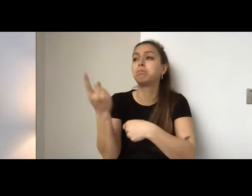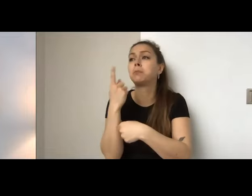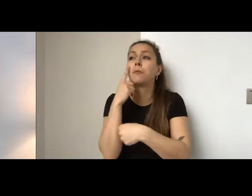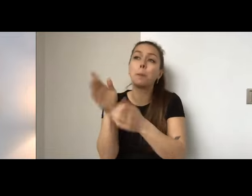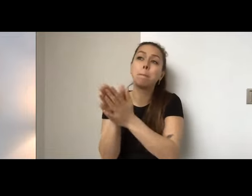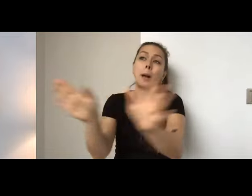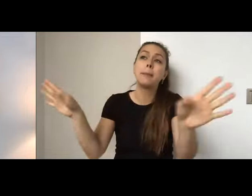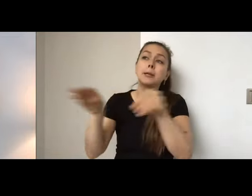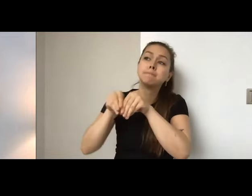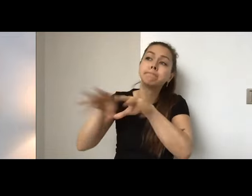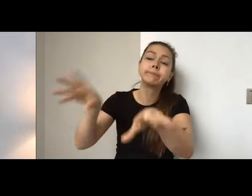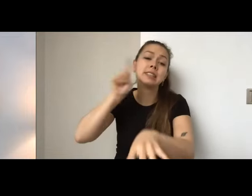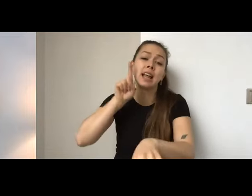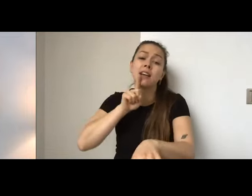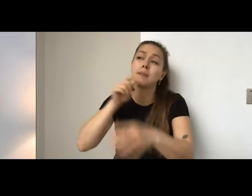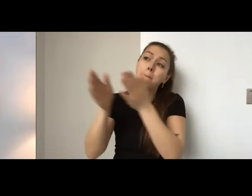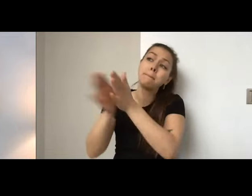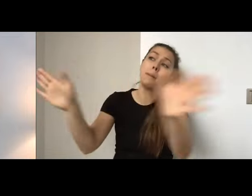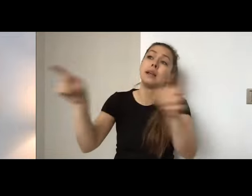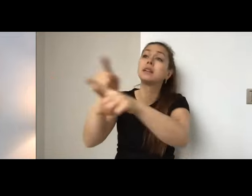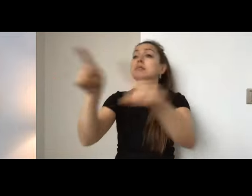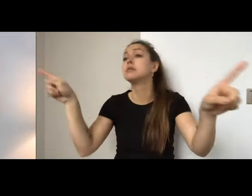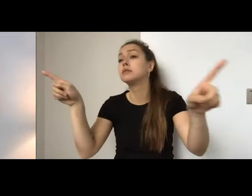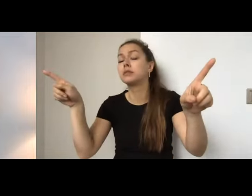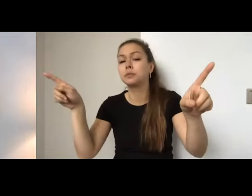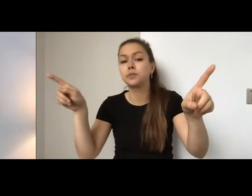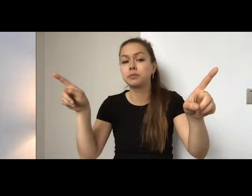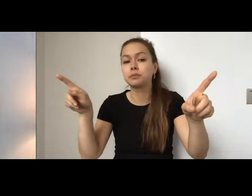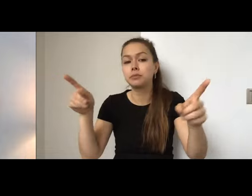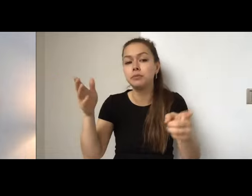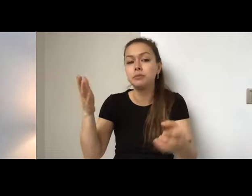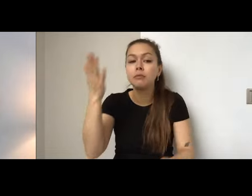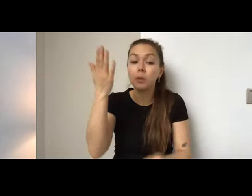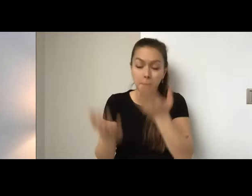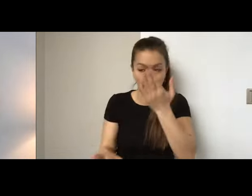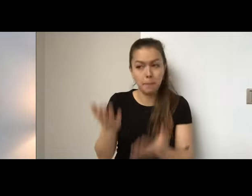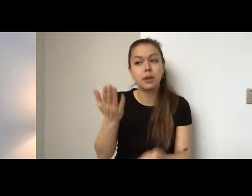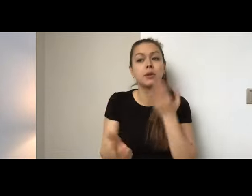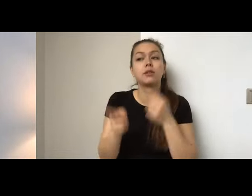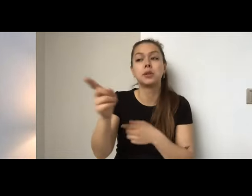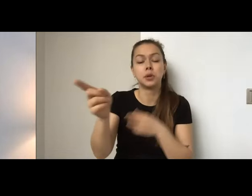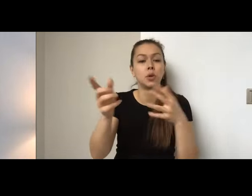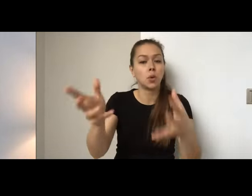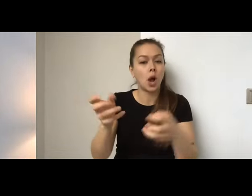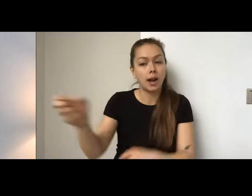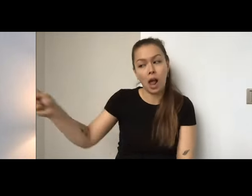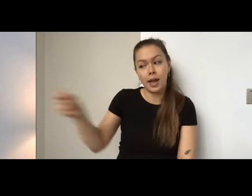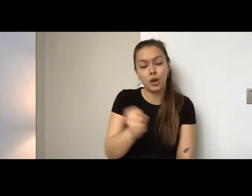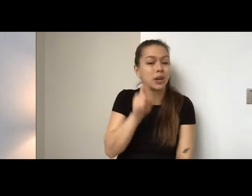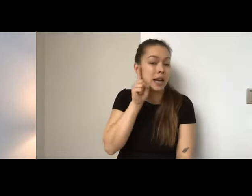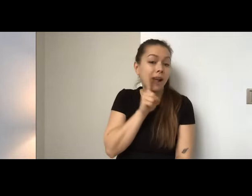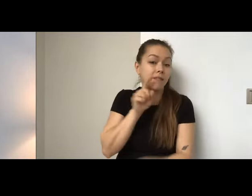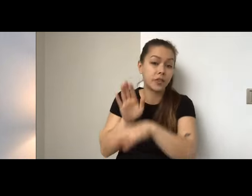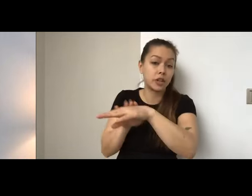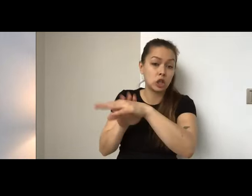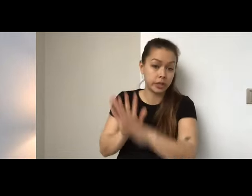for, for deaf, um, or hearing impaired communities, you may want to engage, um, a deaf consultant on the project, and